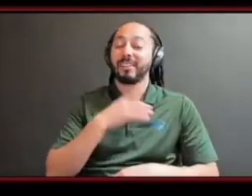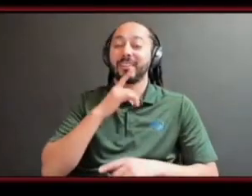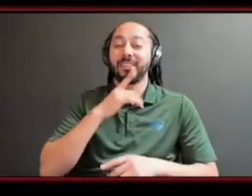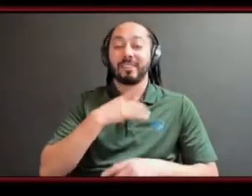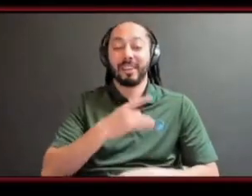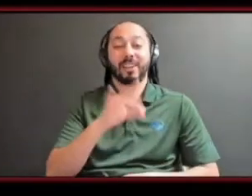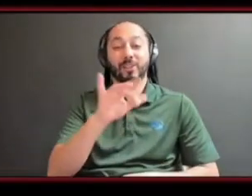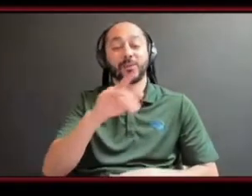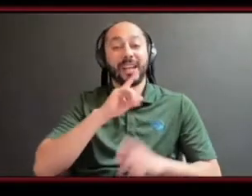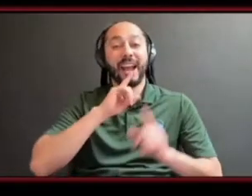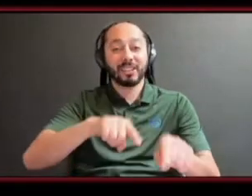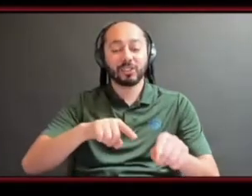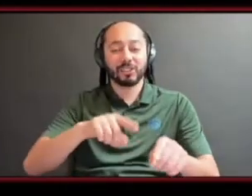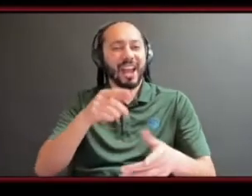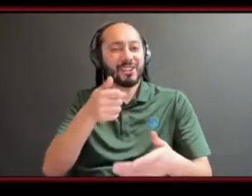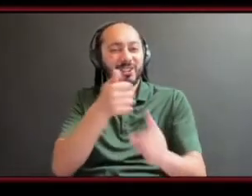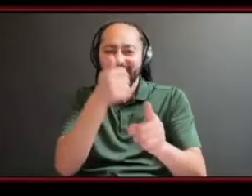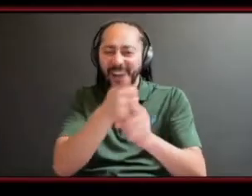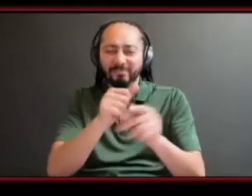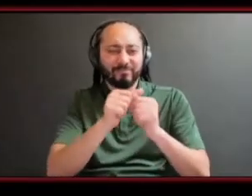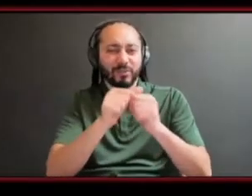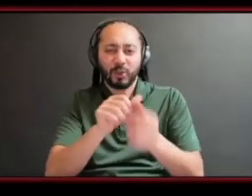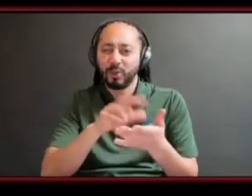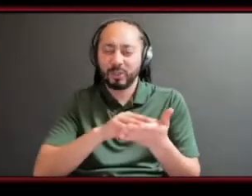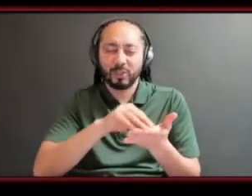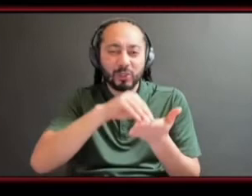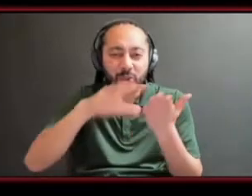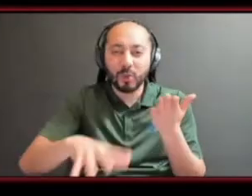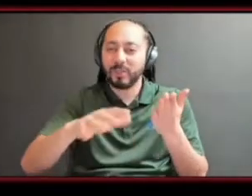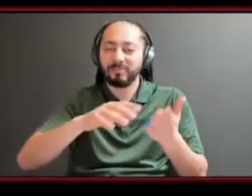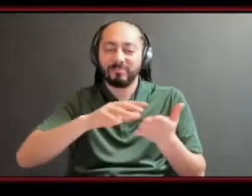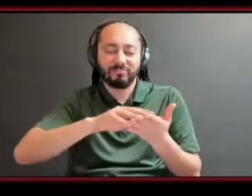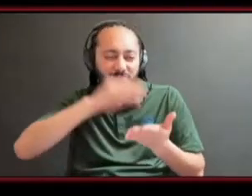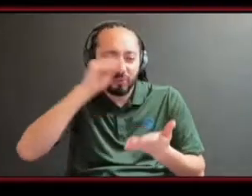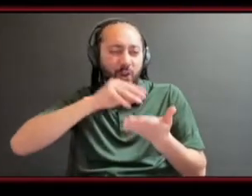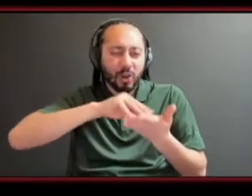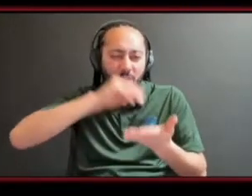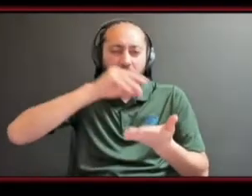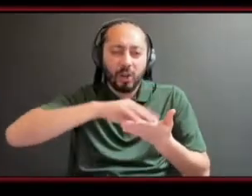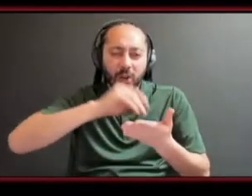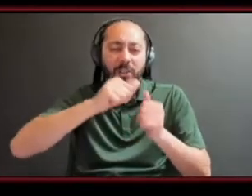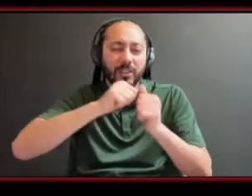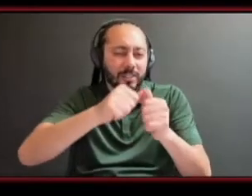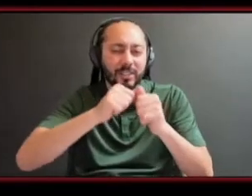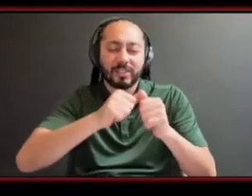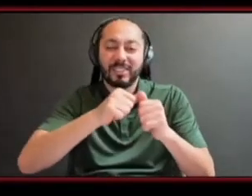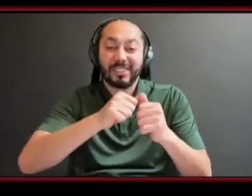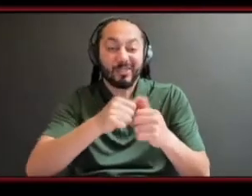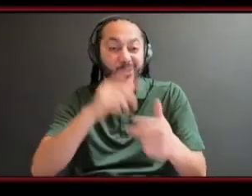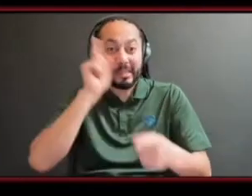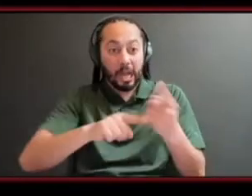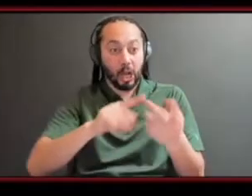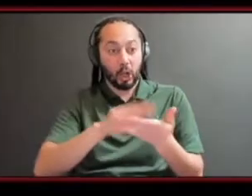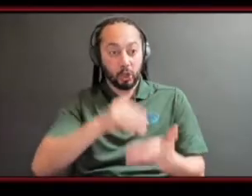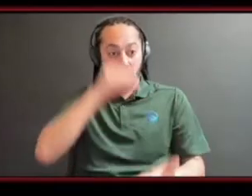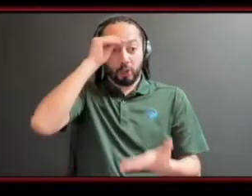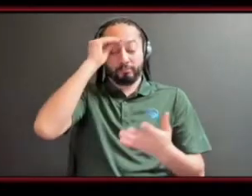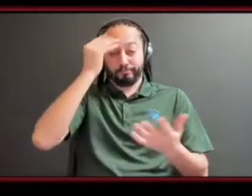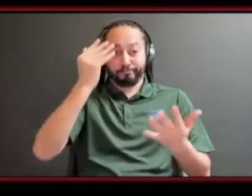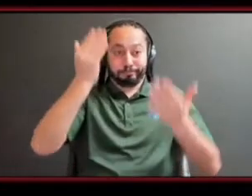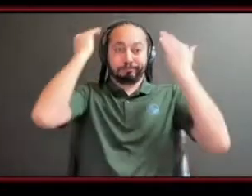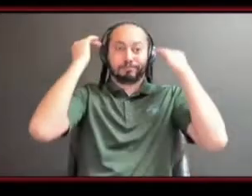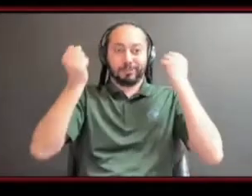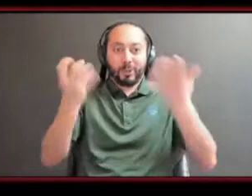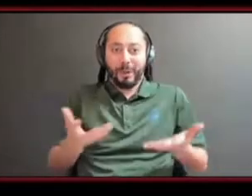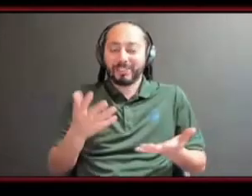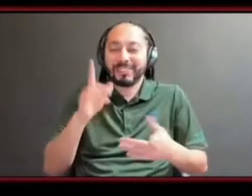i think that that's very important because you can never learn too much stuff so i really appreciate that answer barbara thank you for that so i'm moving right along